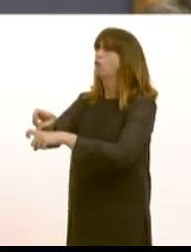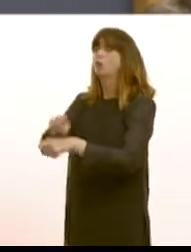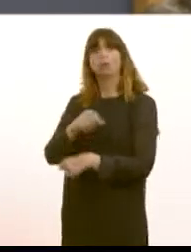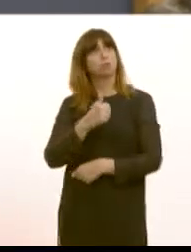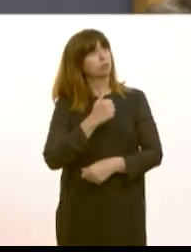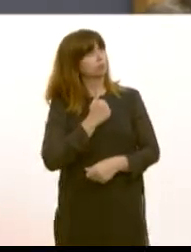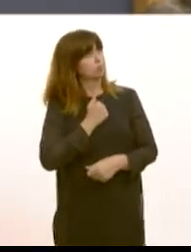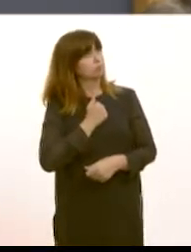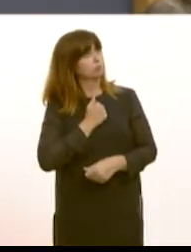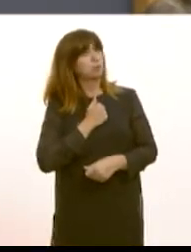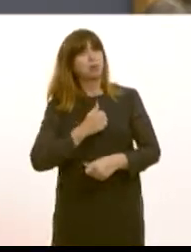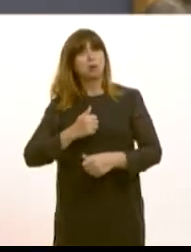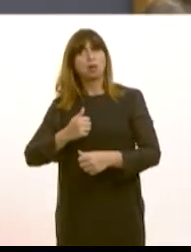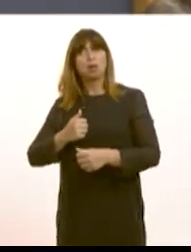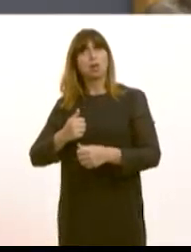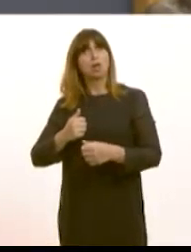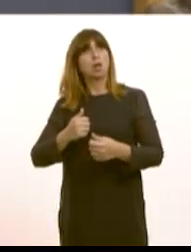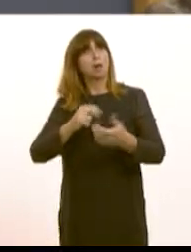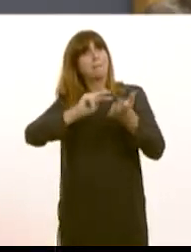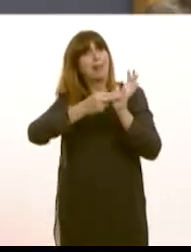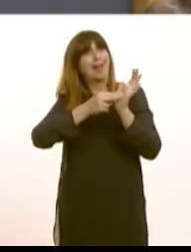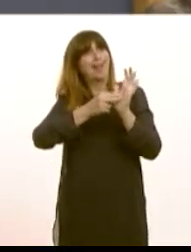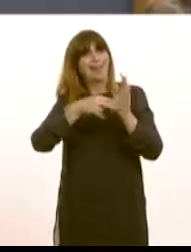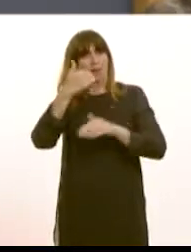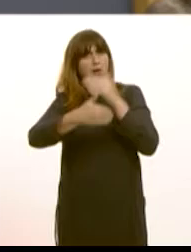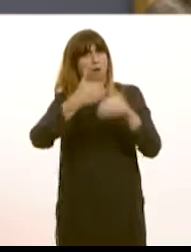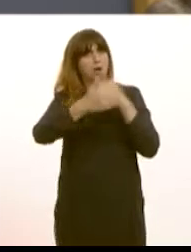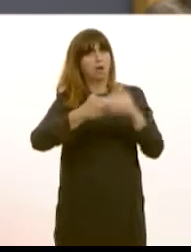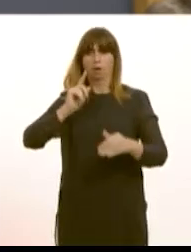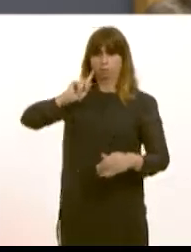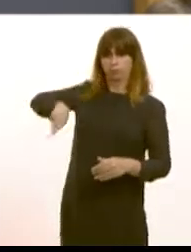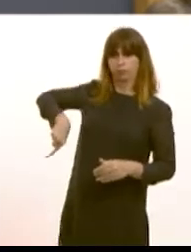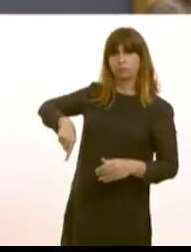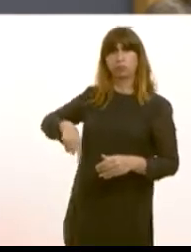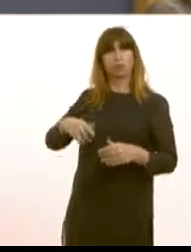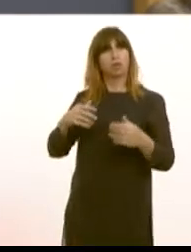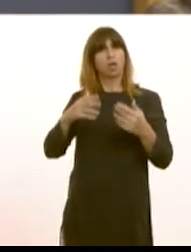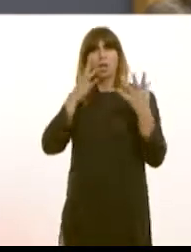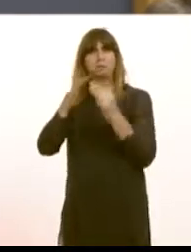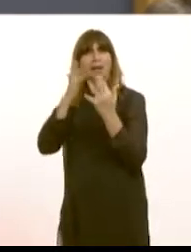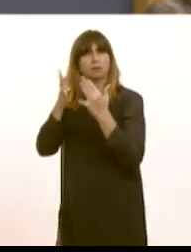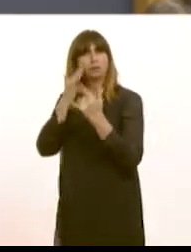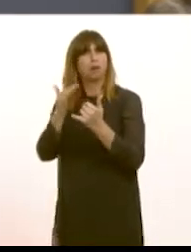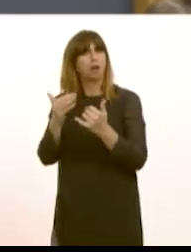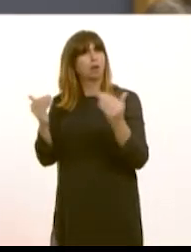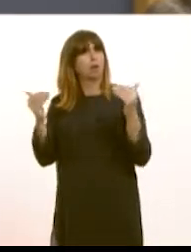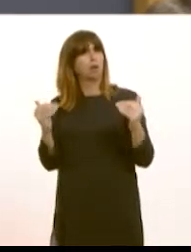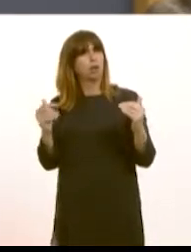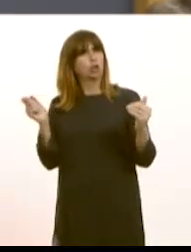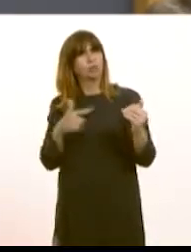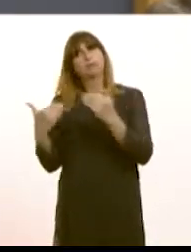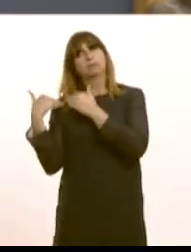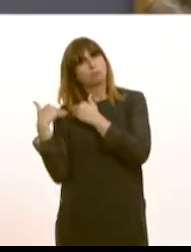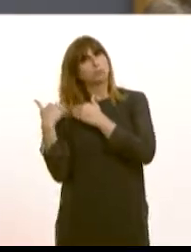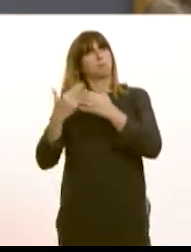that there is a problem with the lack of accountability of the planning system in Wales particularly with planning inspectorate and should we make